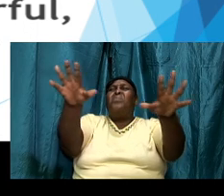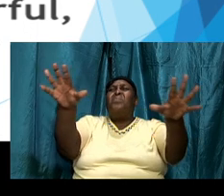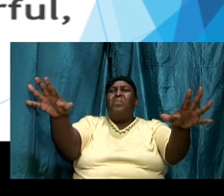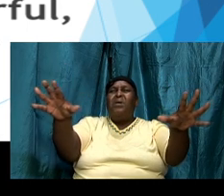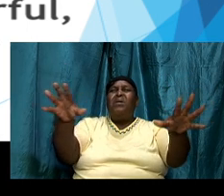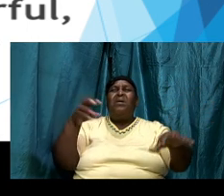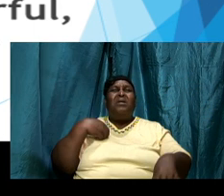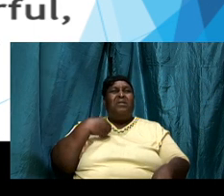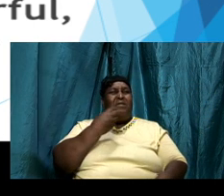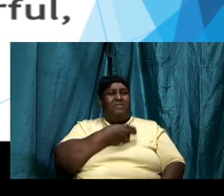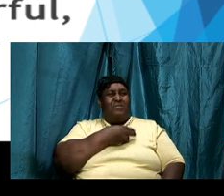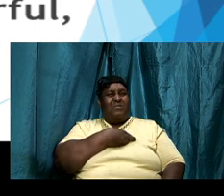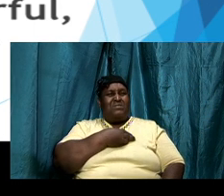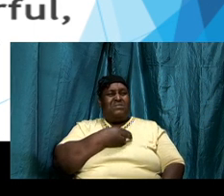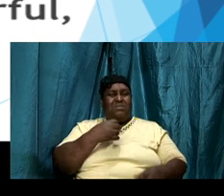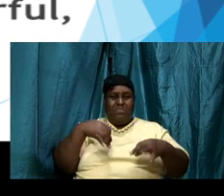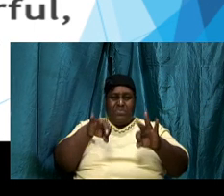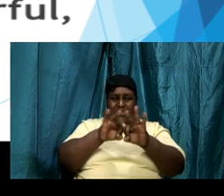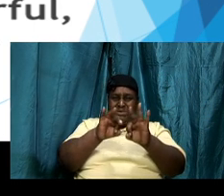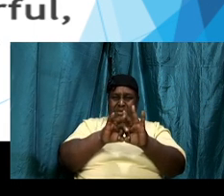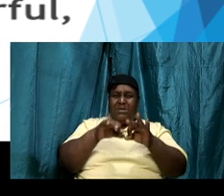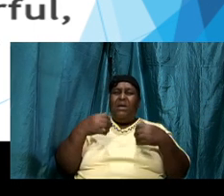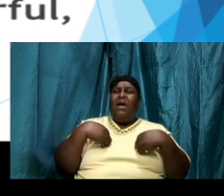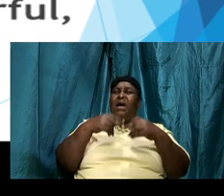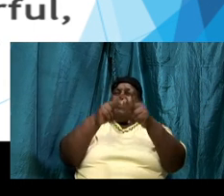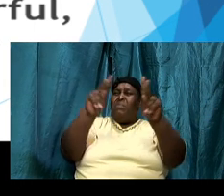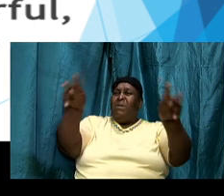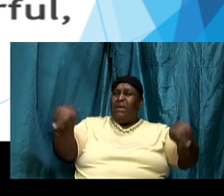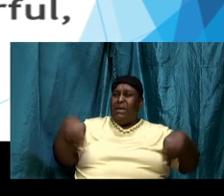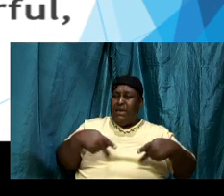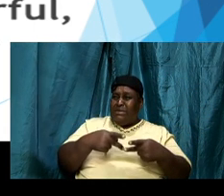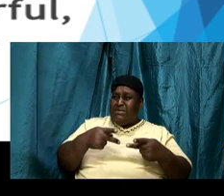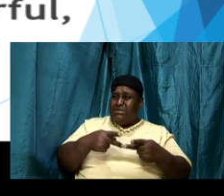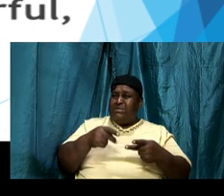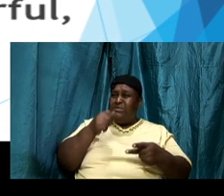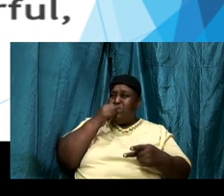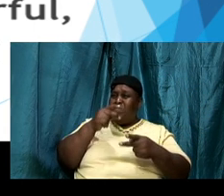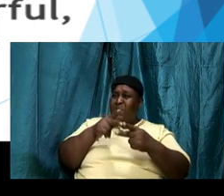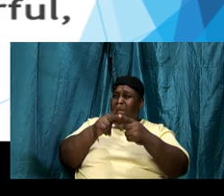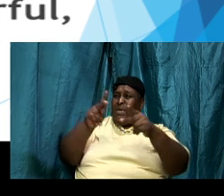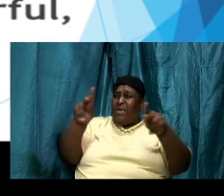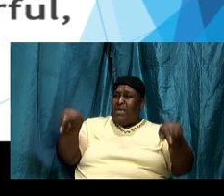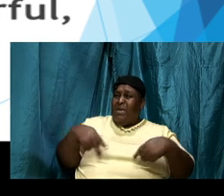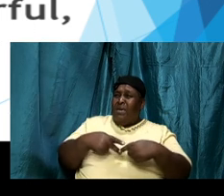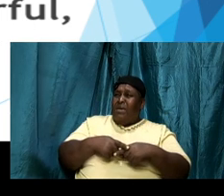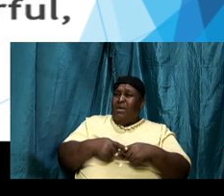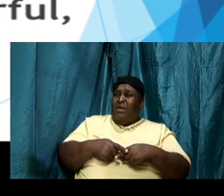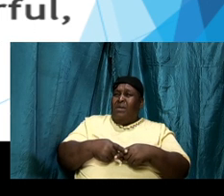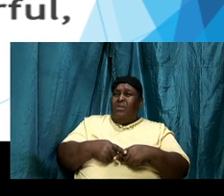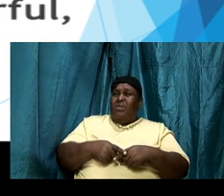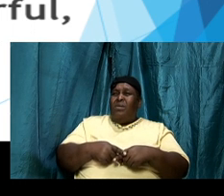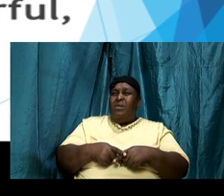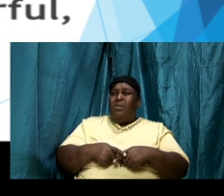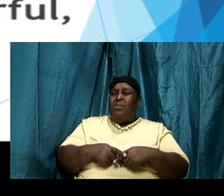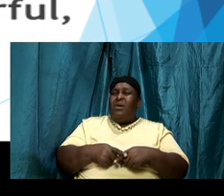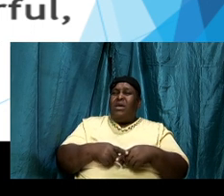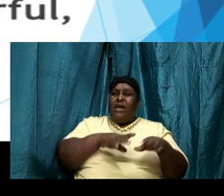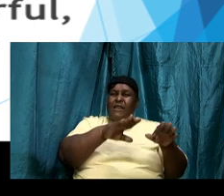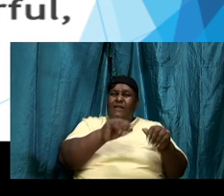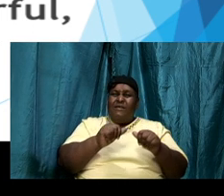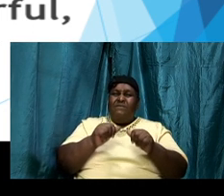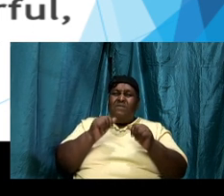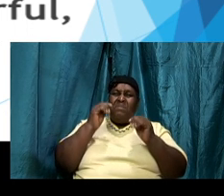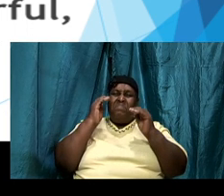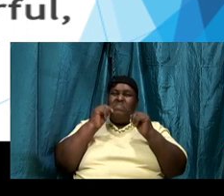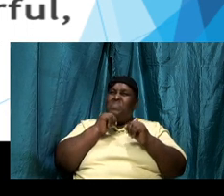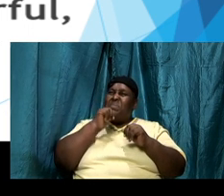important that we have a place or a point where we can pull back from the distractions of